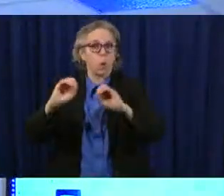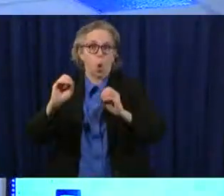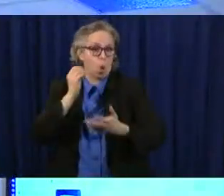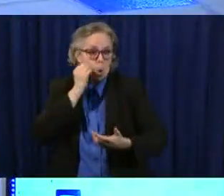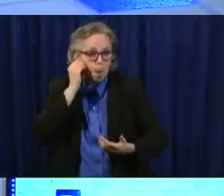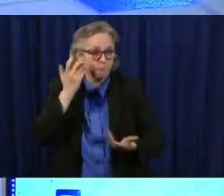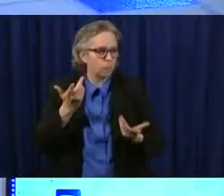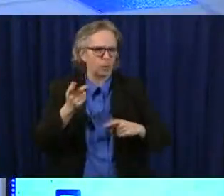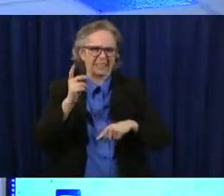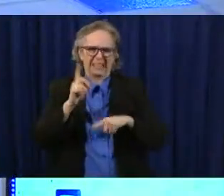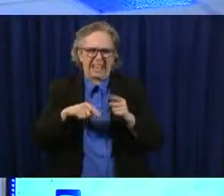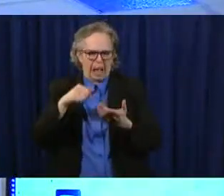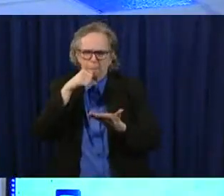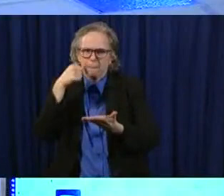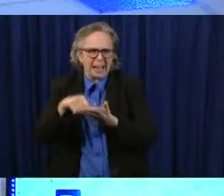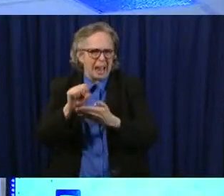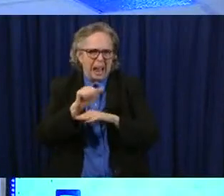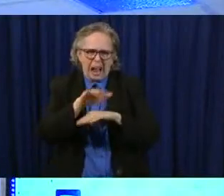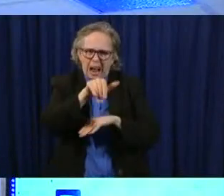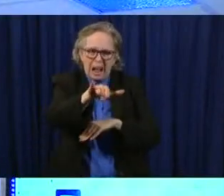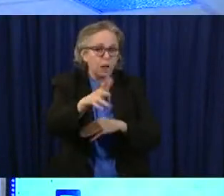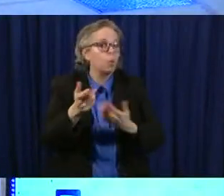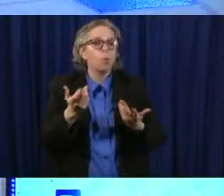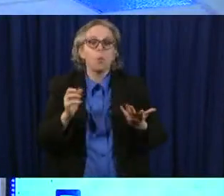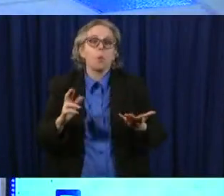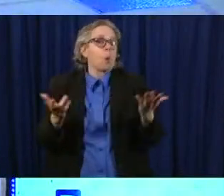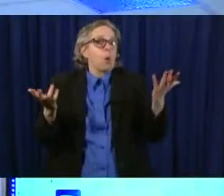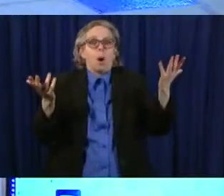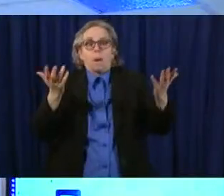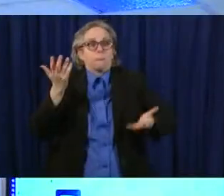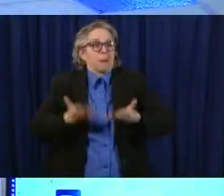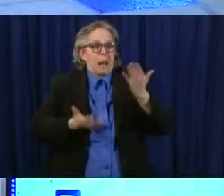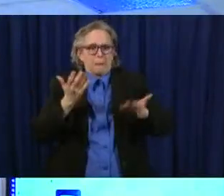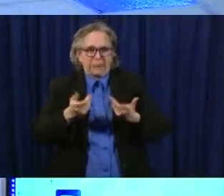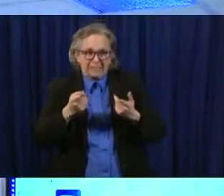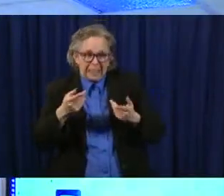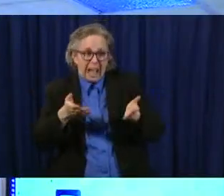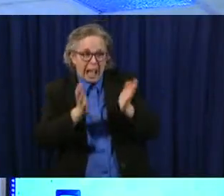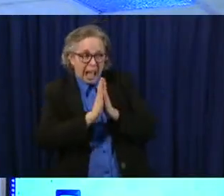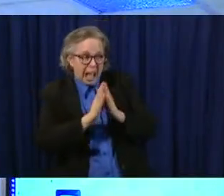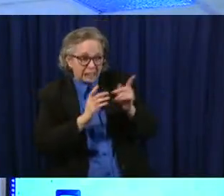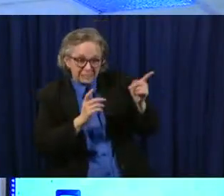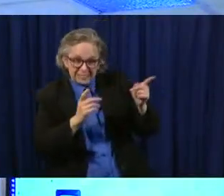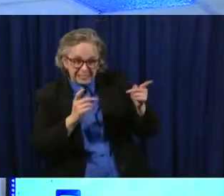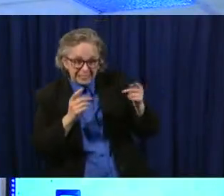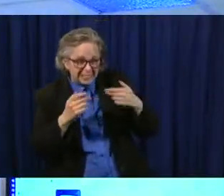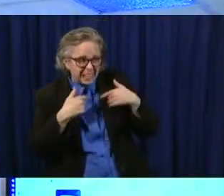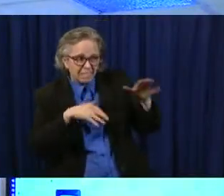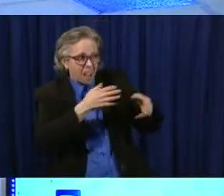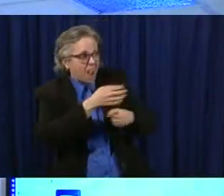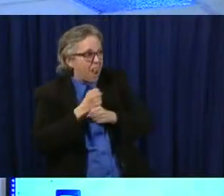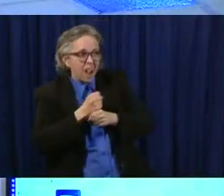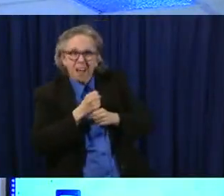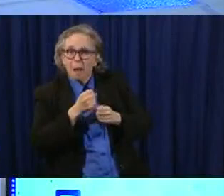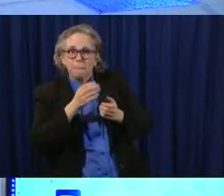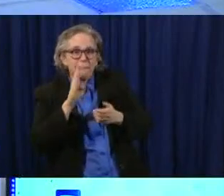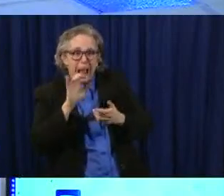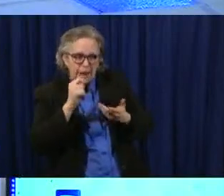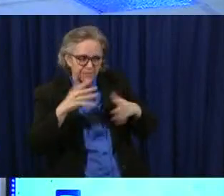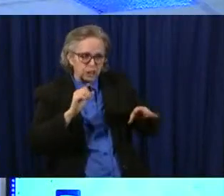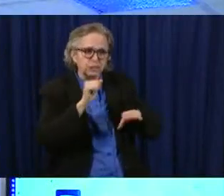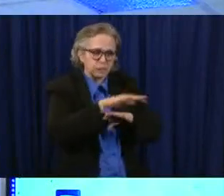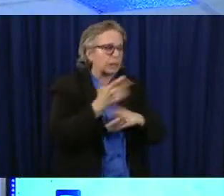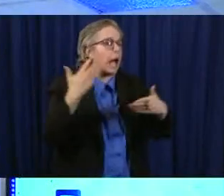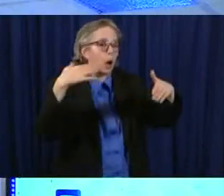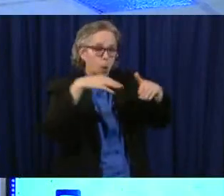circumstance where somebody requested their ballot by the saturday deadline but hasn't received it yet uh for those individuals they'll be going inside for everyone else yeah